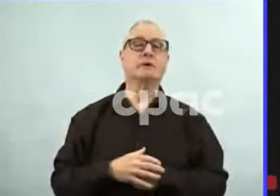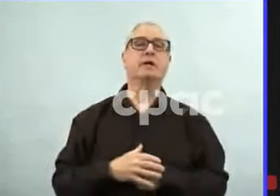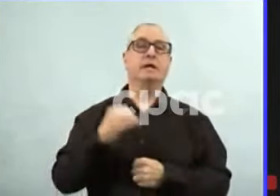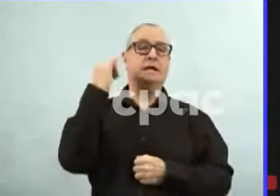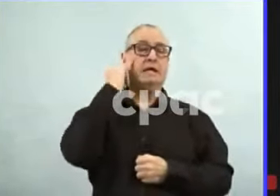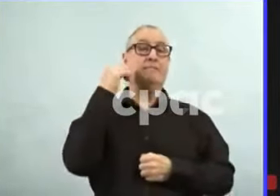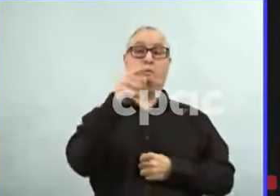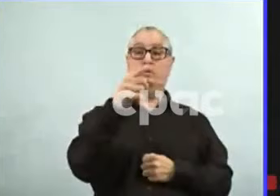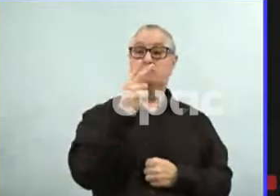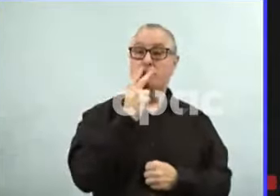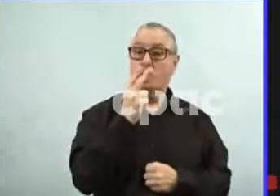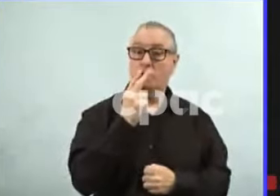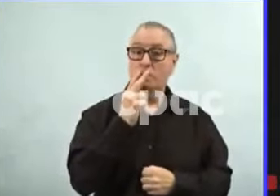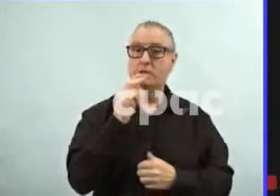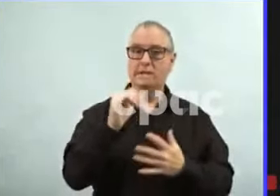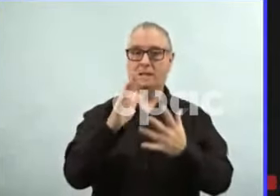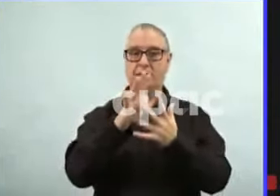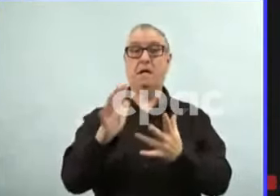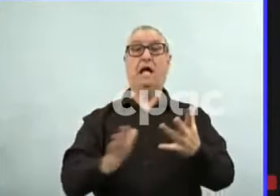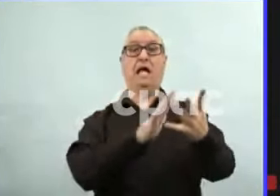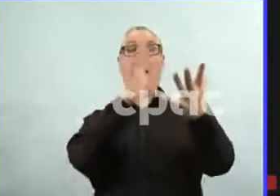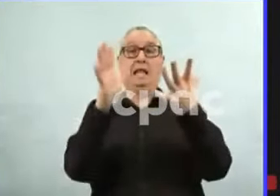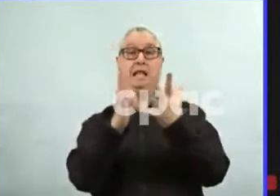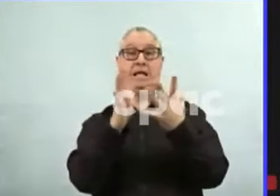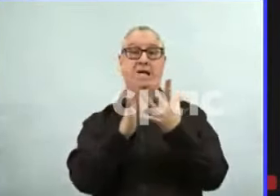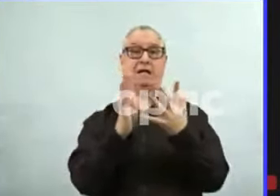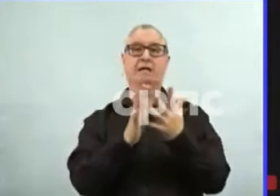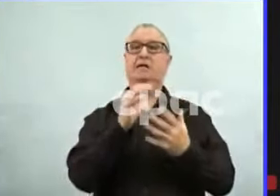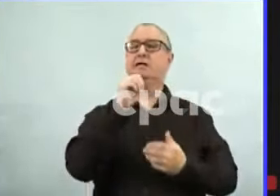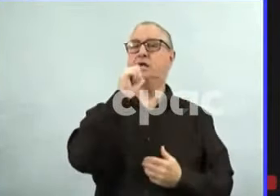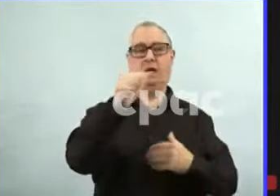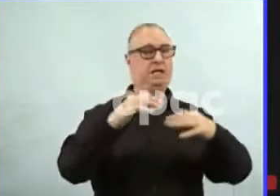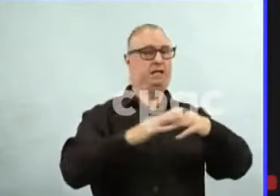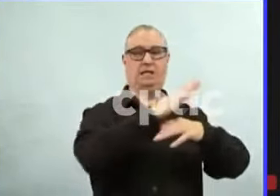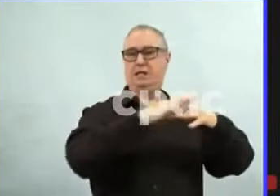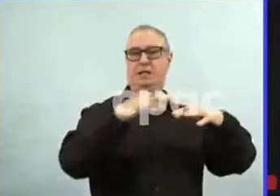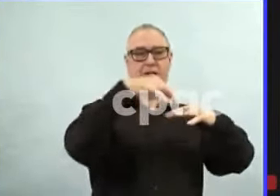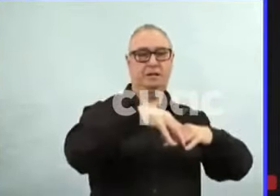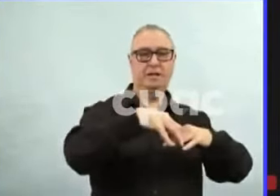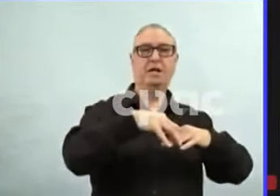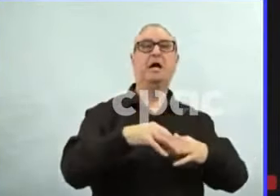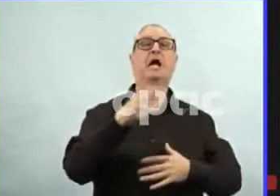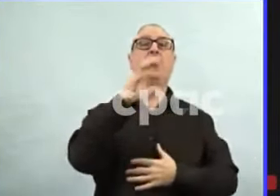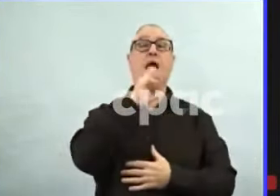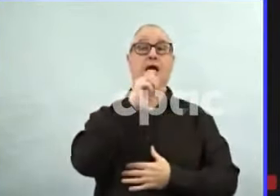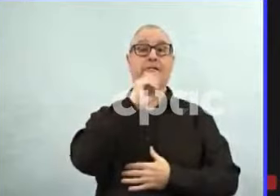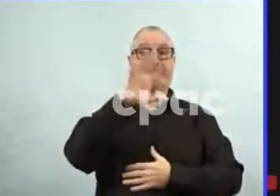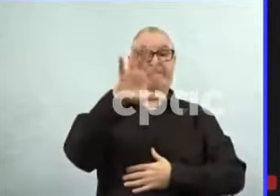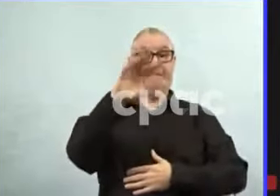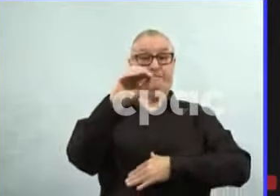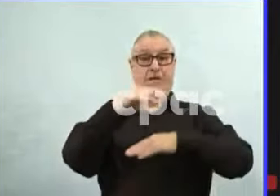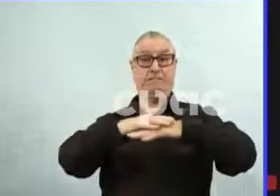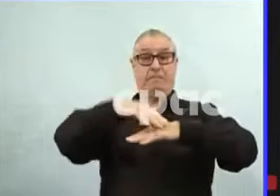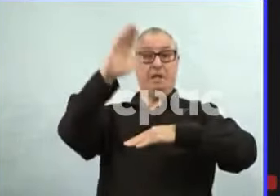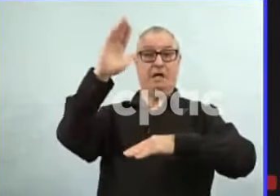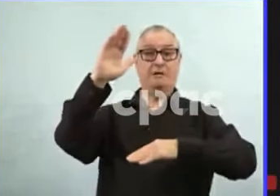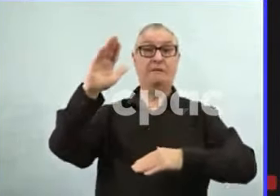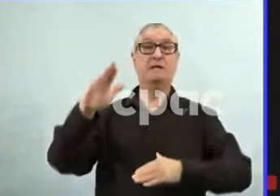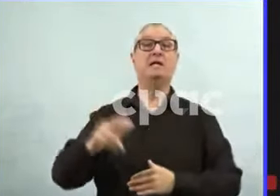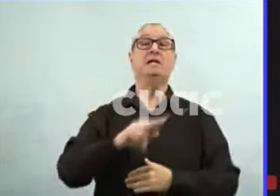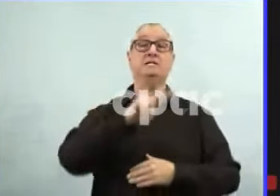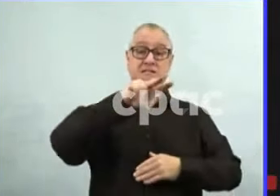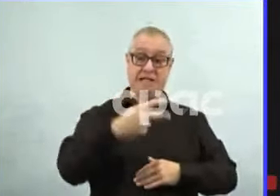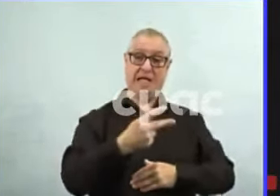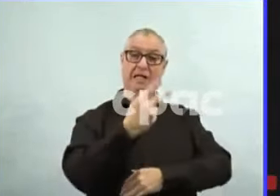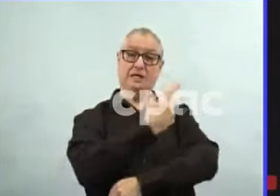you are non-Indigenous and greater than 50 years of age and are more than four months post your second dose and either have